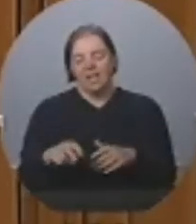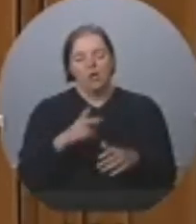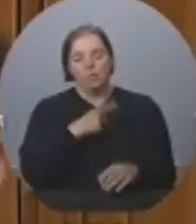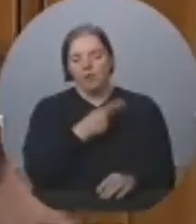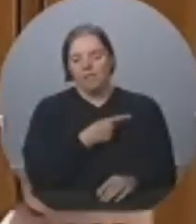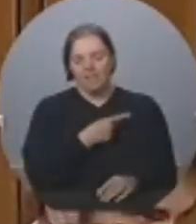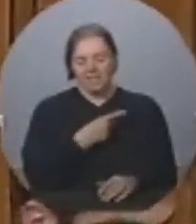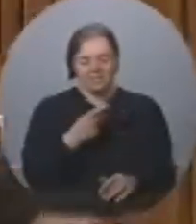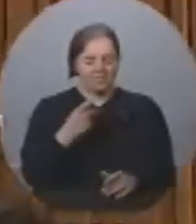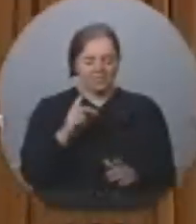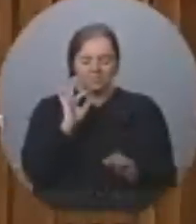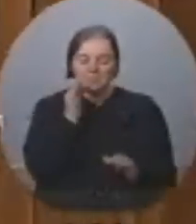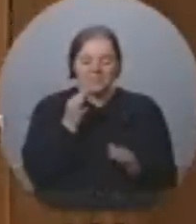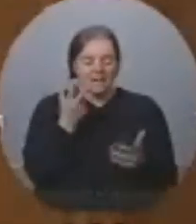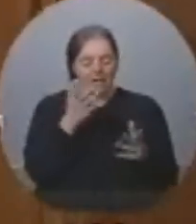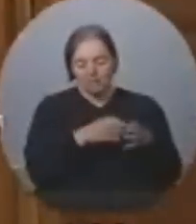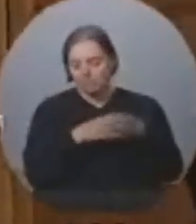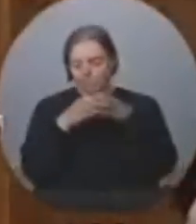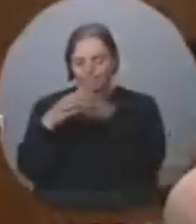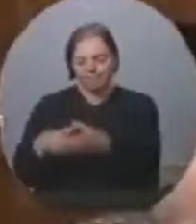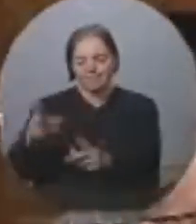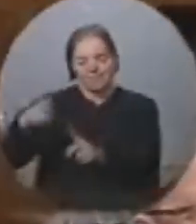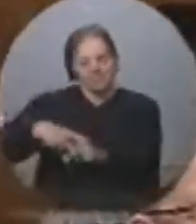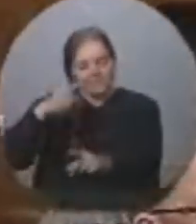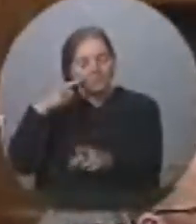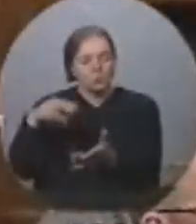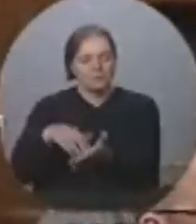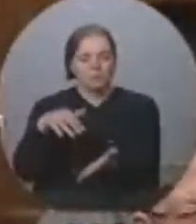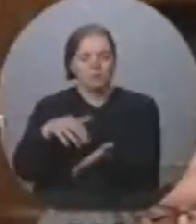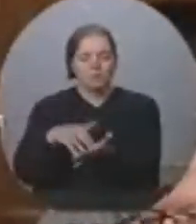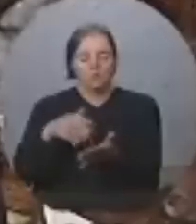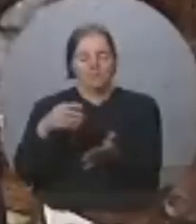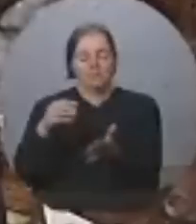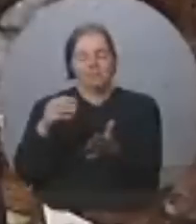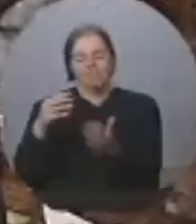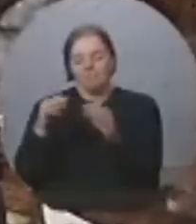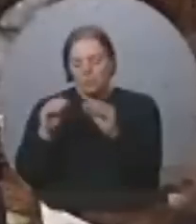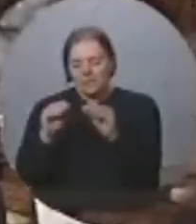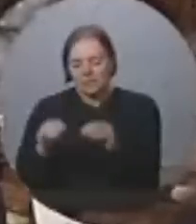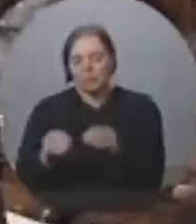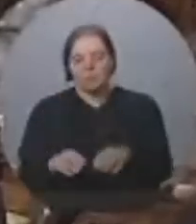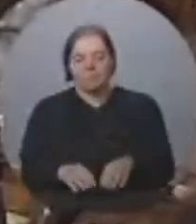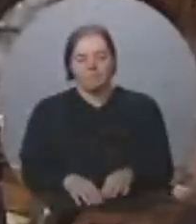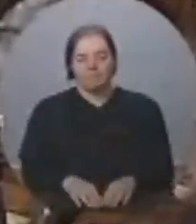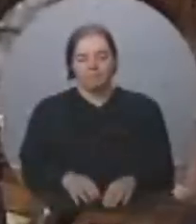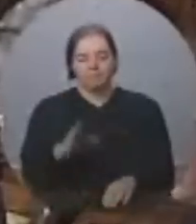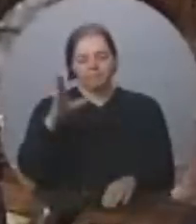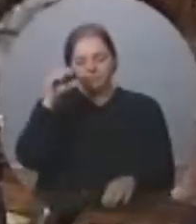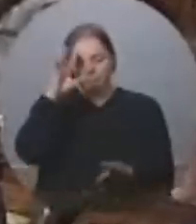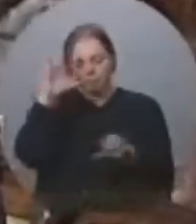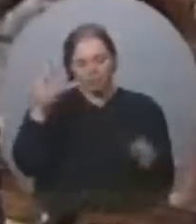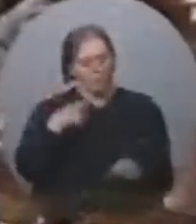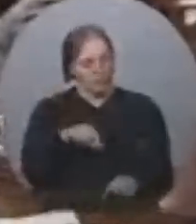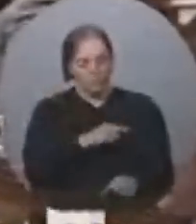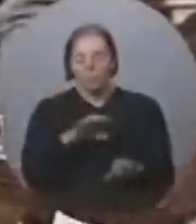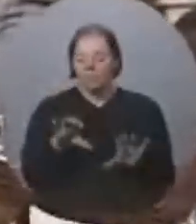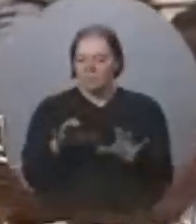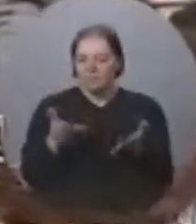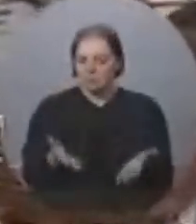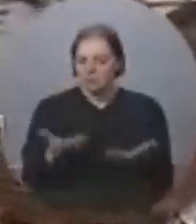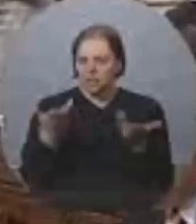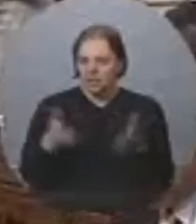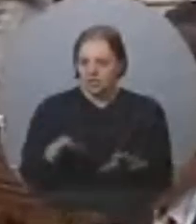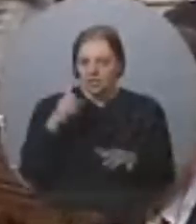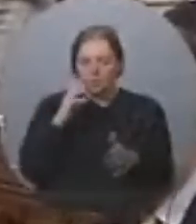for education? The Prime Minister of Human Resources The Prime Minister of Human Resources The Prime